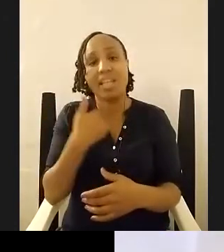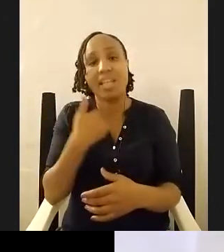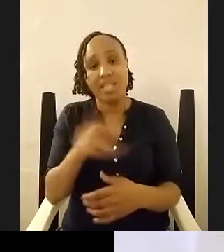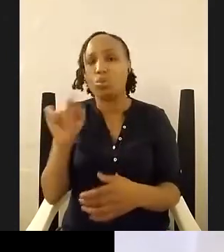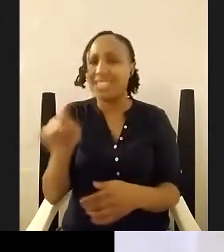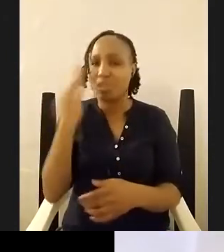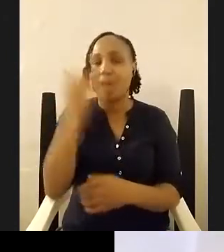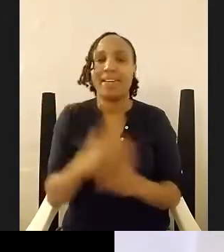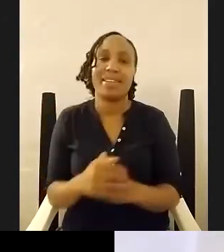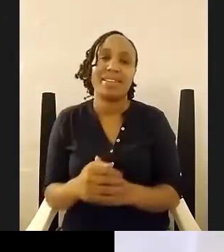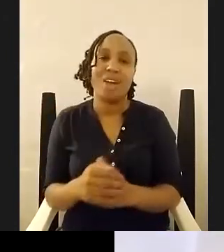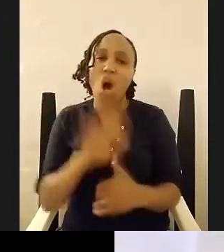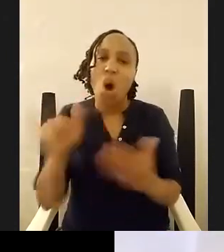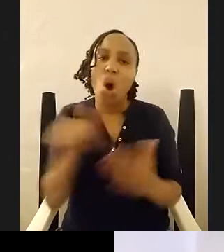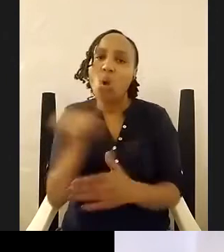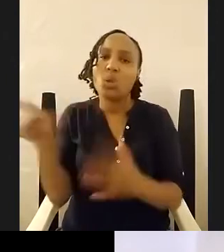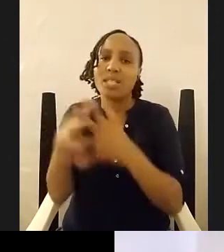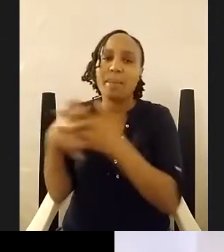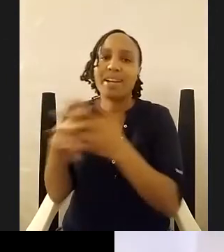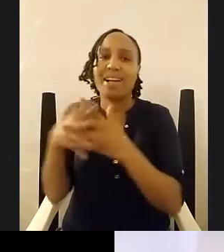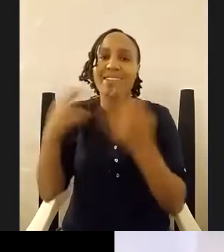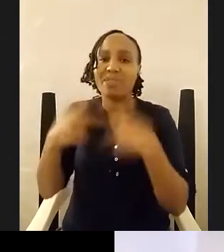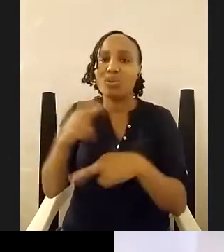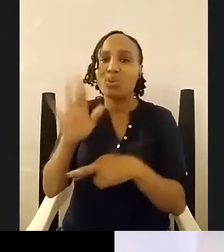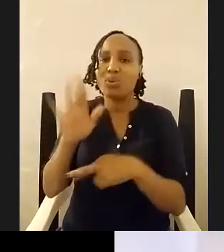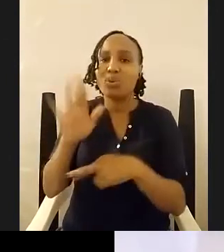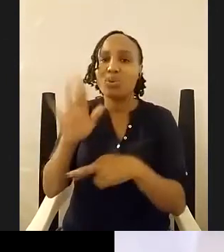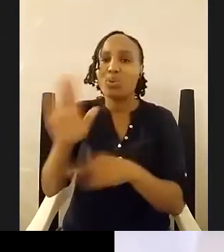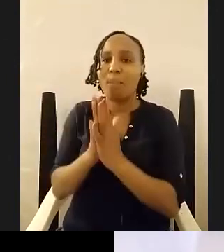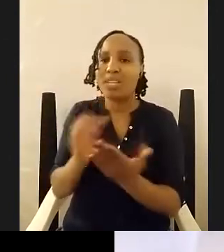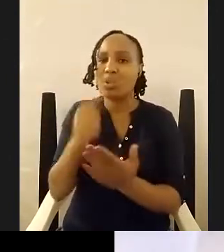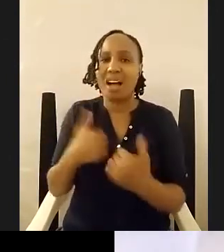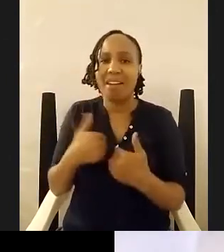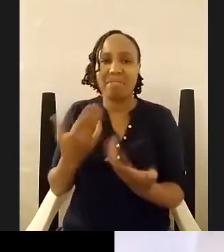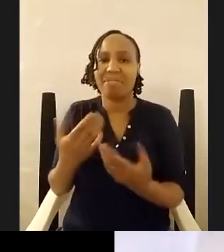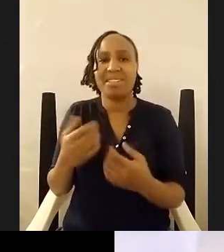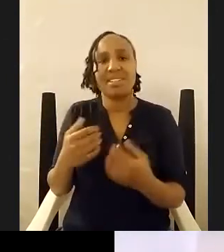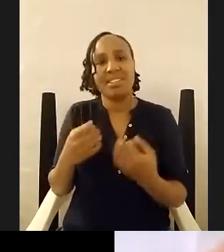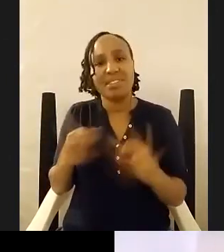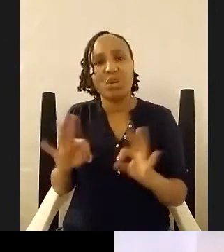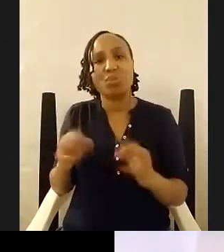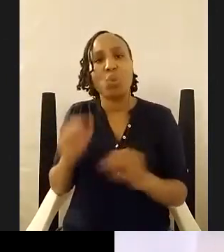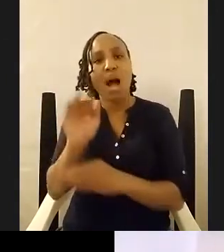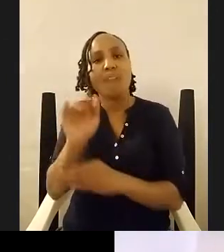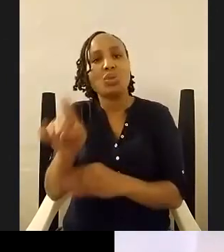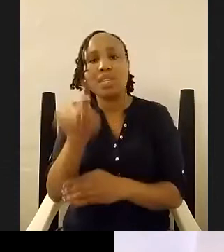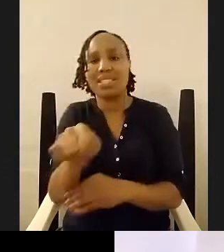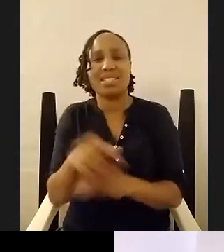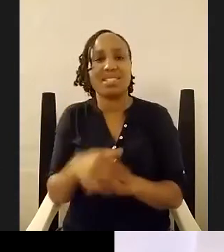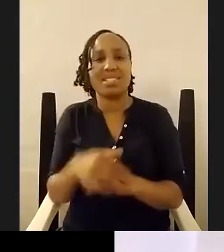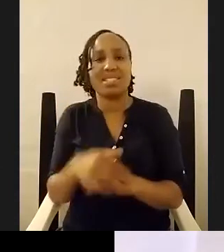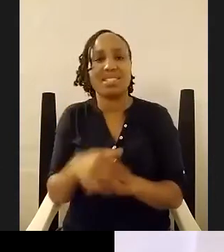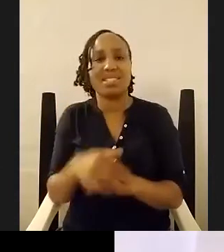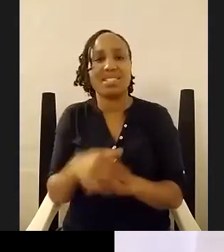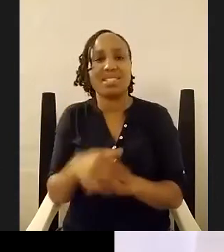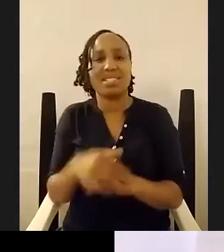reviewing your book do not have the audacity to ask you this so if i don't ask you this no one else is going to ask you nah a lot of just tell us